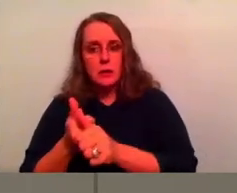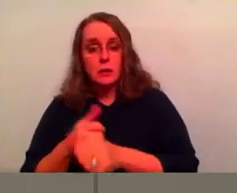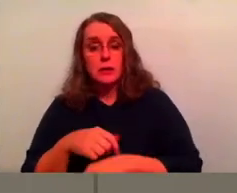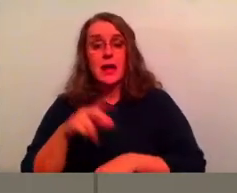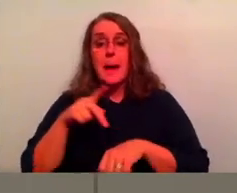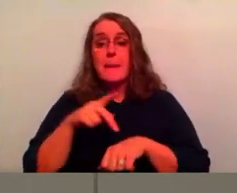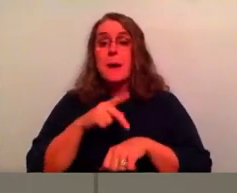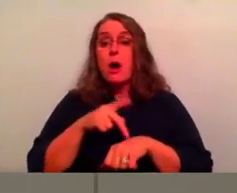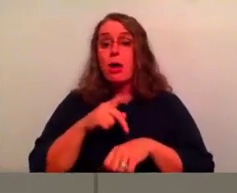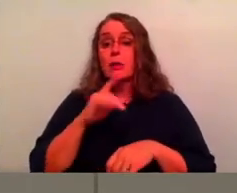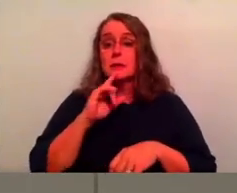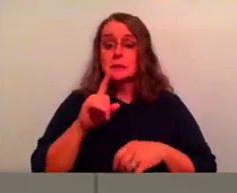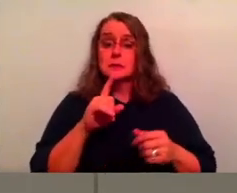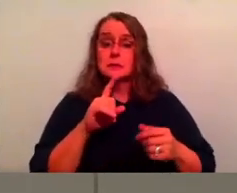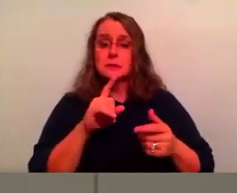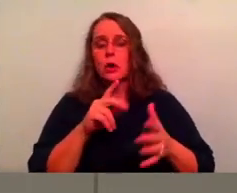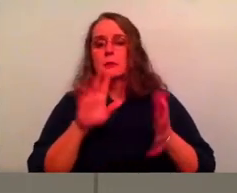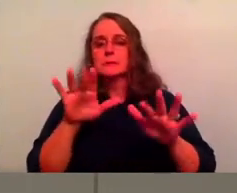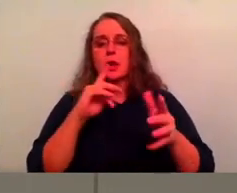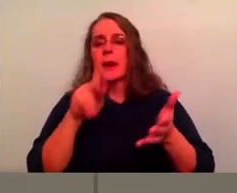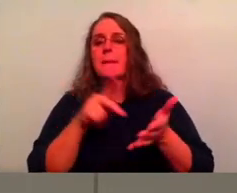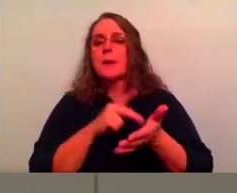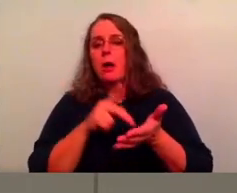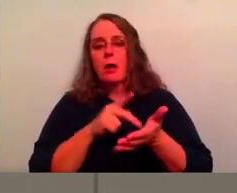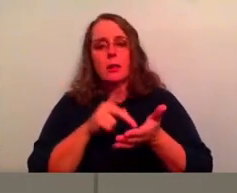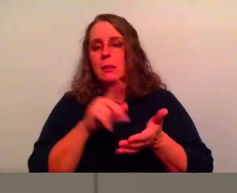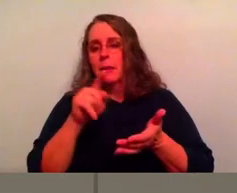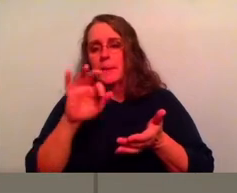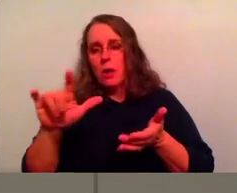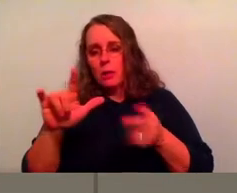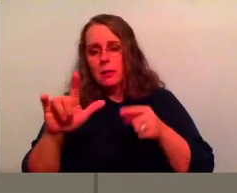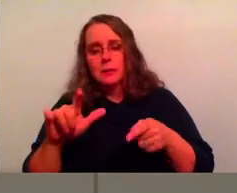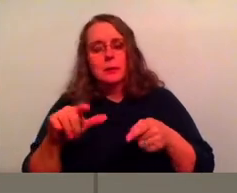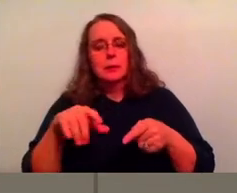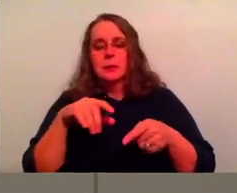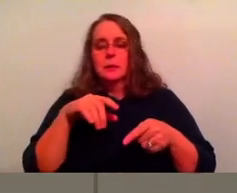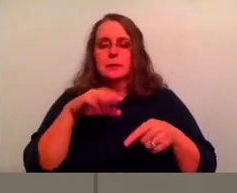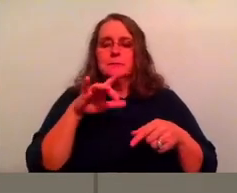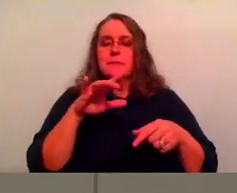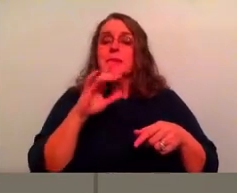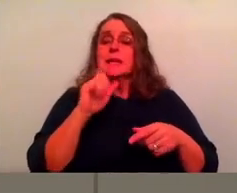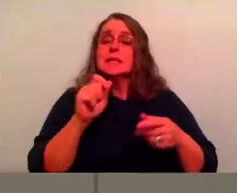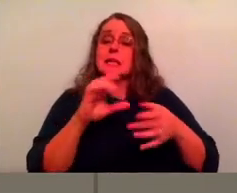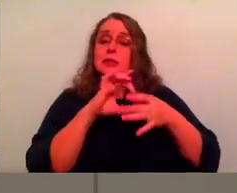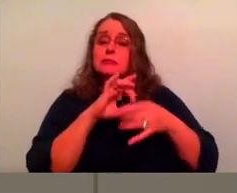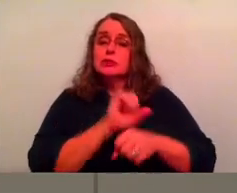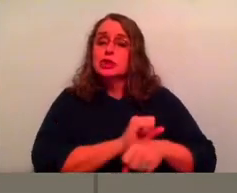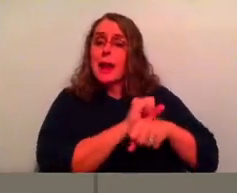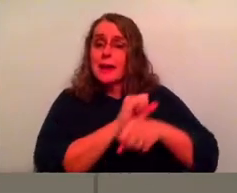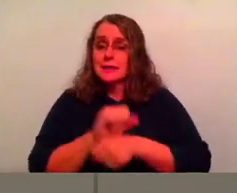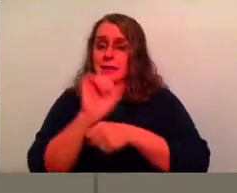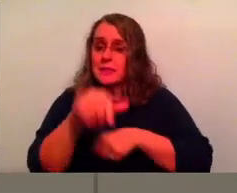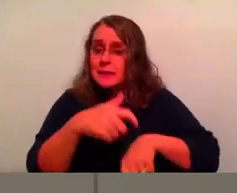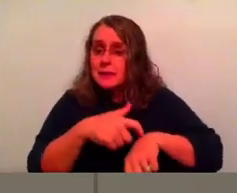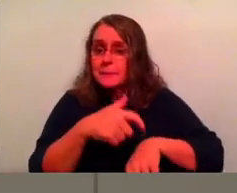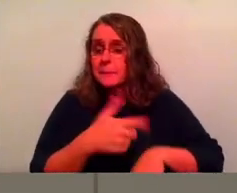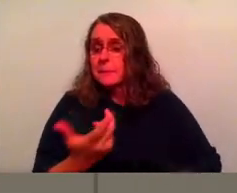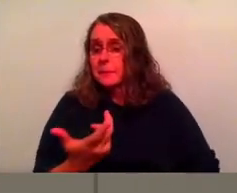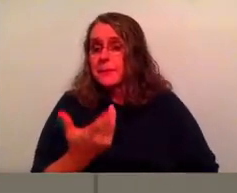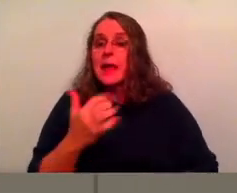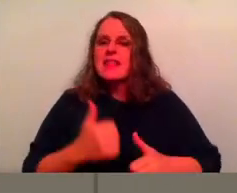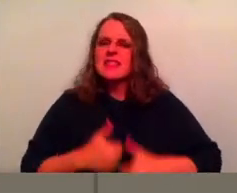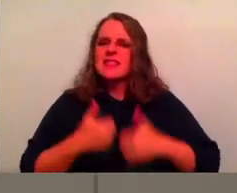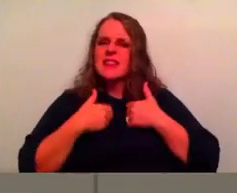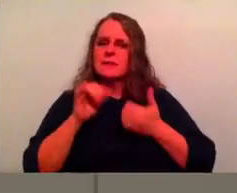this and he's, he's giving them this encouragement and he's saying, no, no, no, keep doing this, but also like live your life like this,